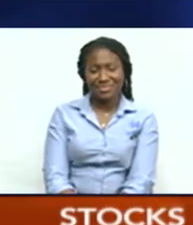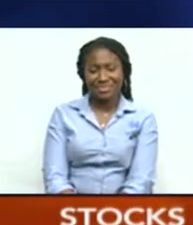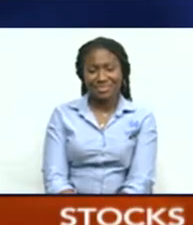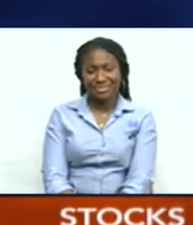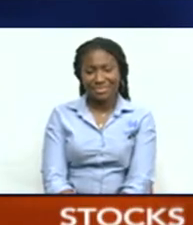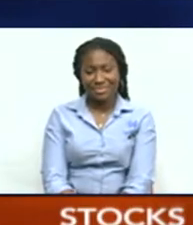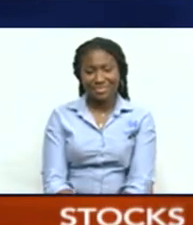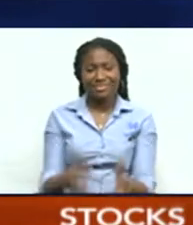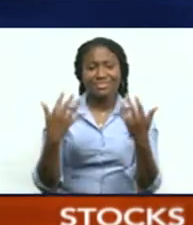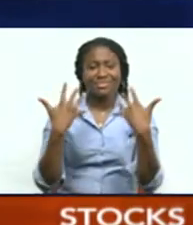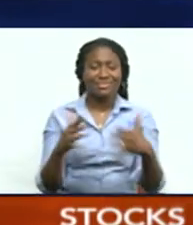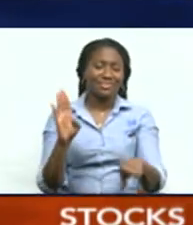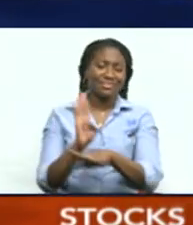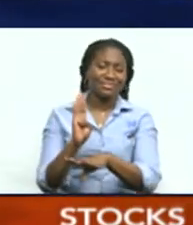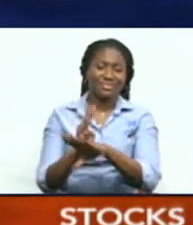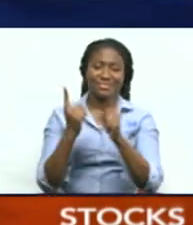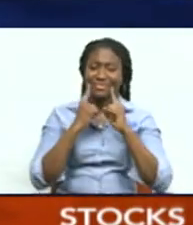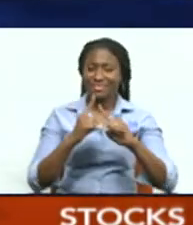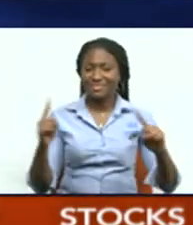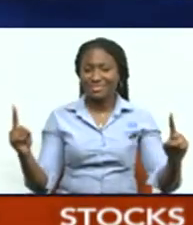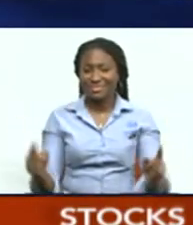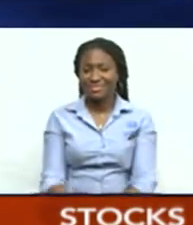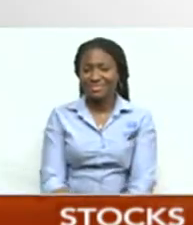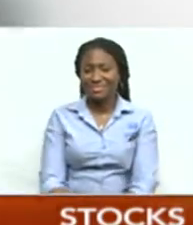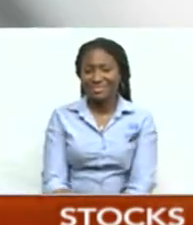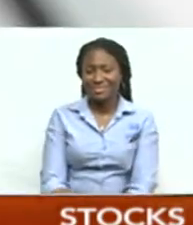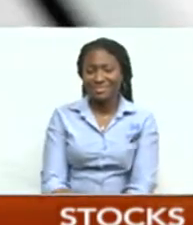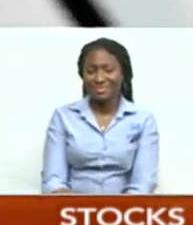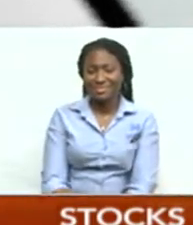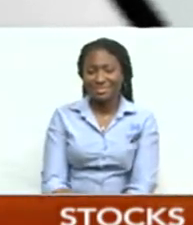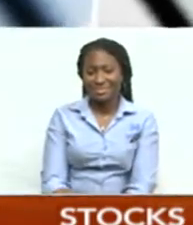Andrea Perez-Sobas, CNC3 Business Watch.